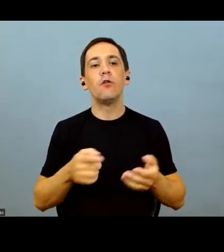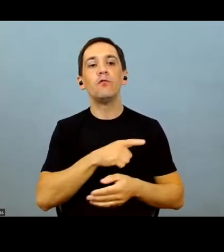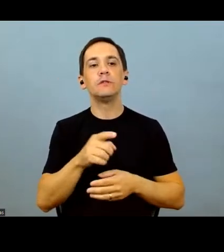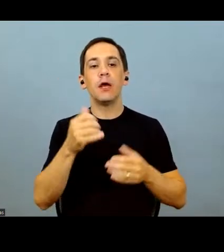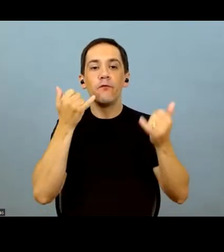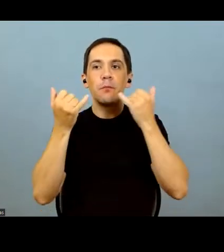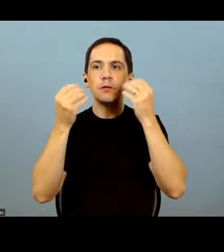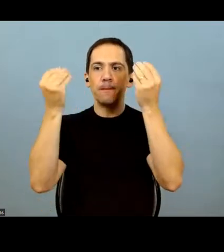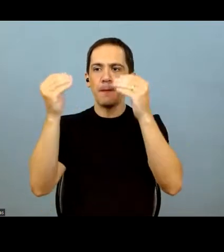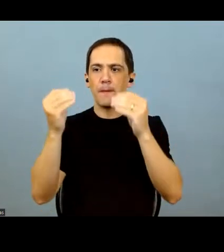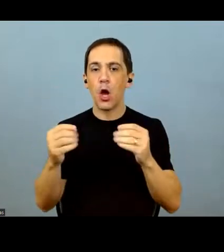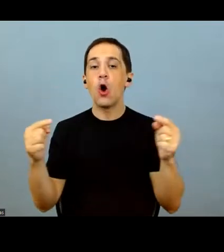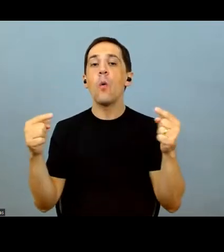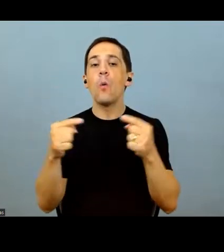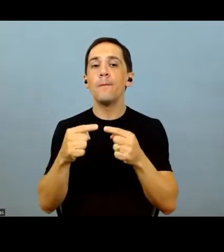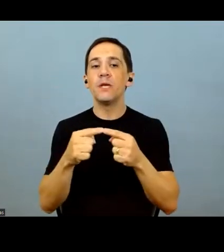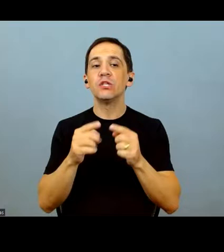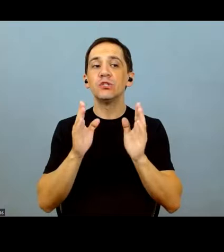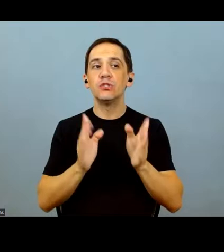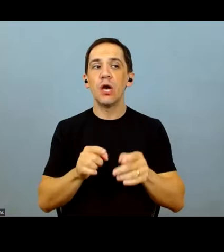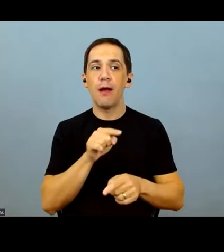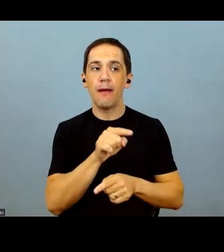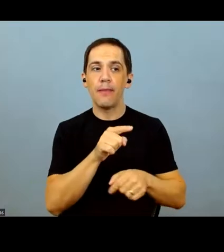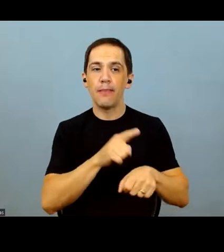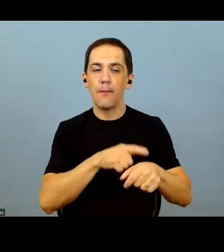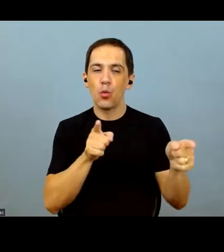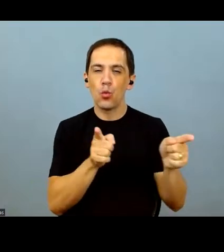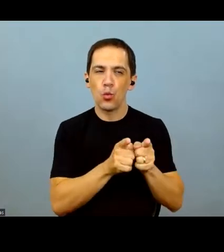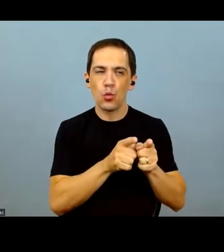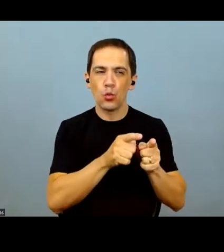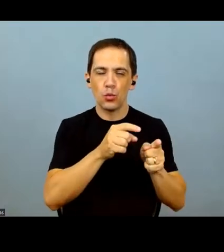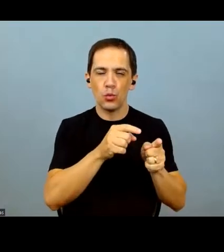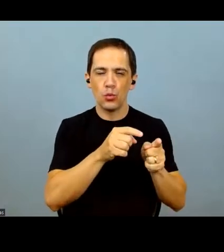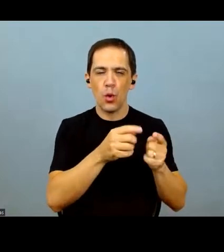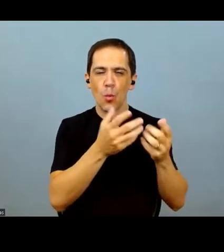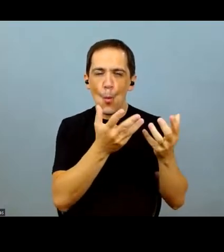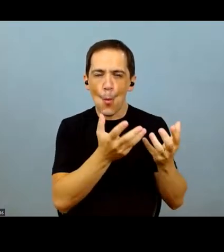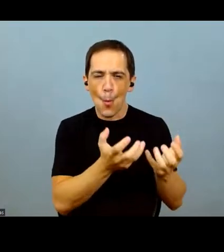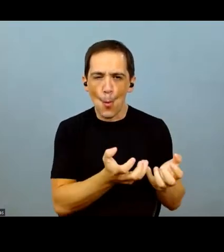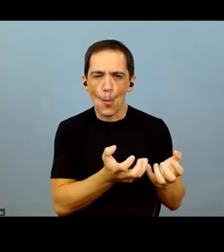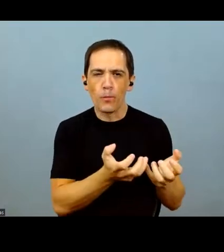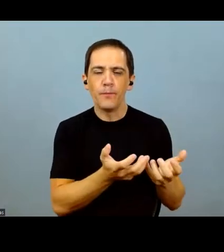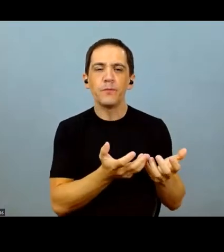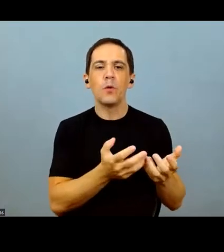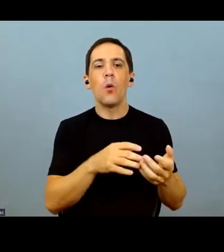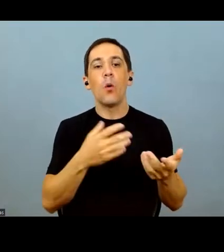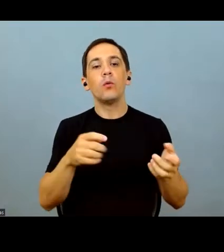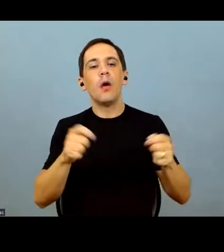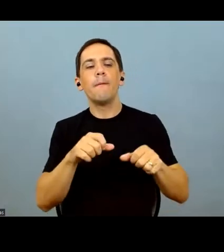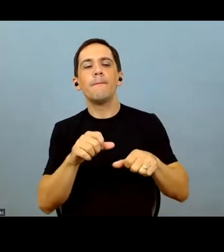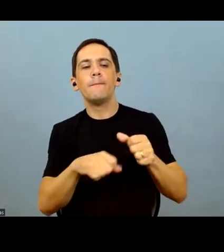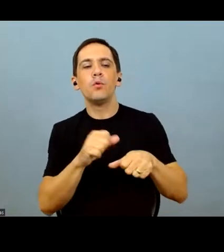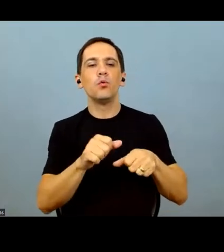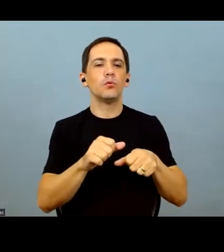do the adjustments you have recently made consider this